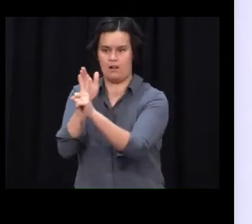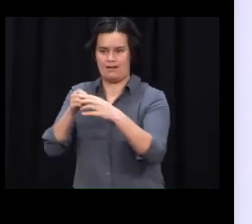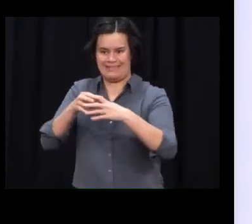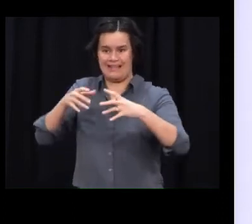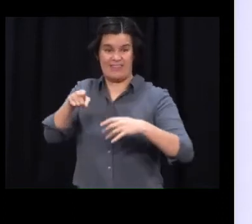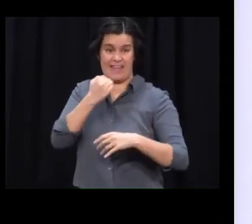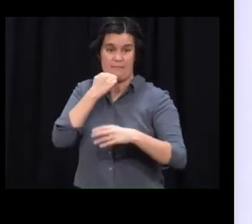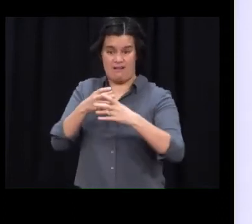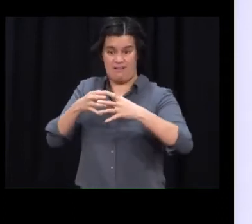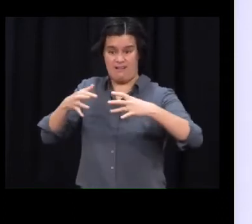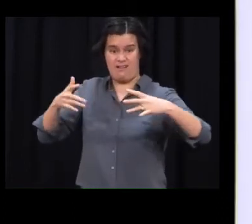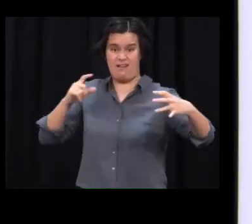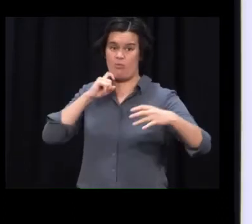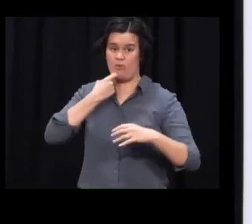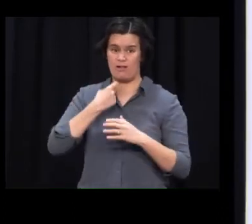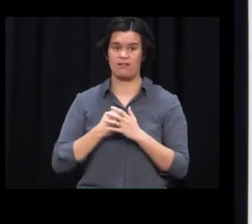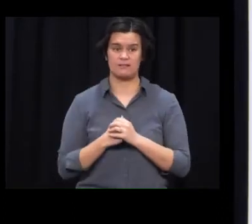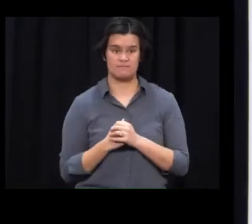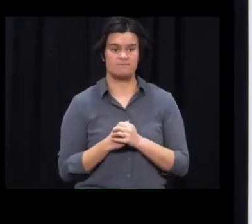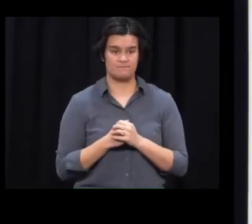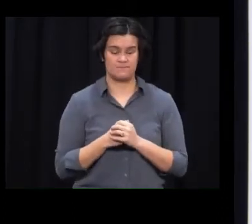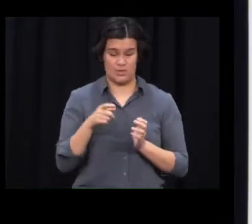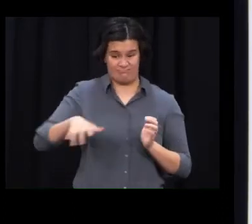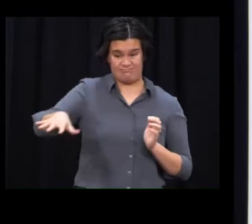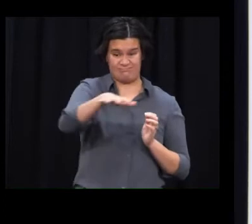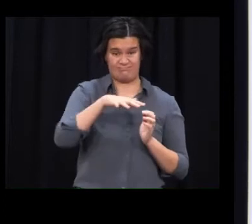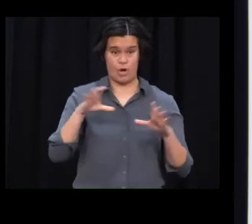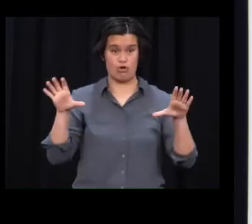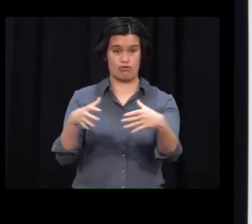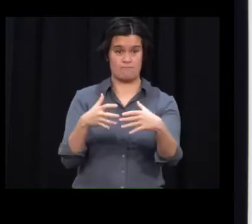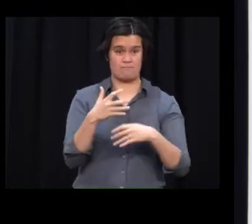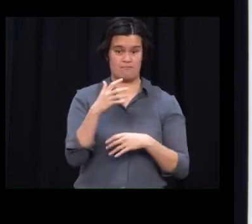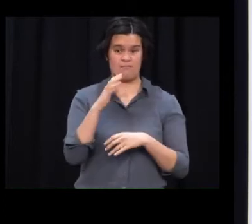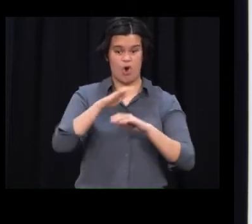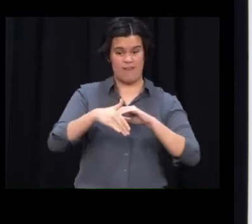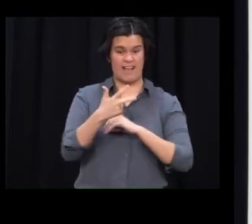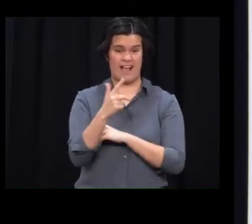those contacts are considered close contacts, so are receiving regular follow-up.